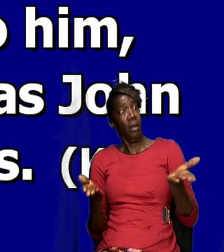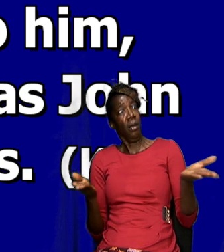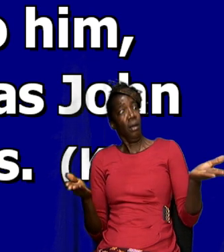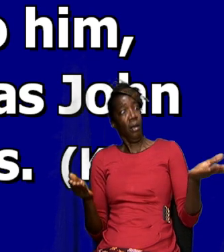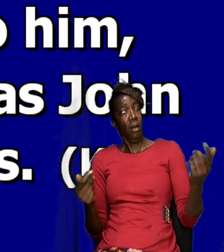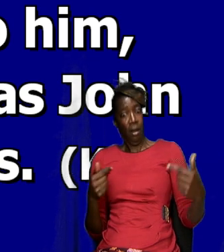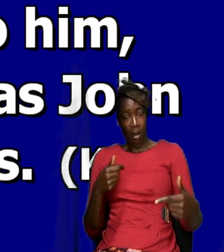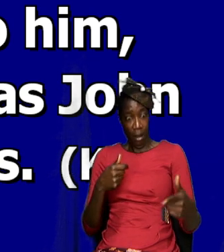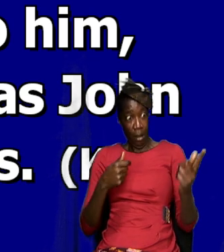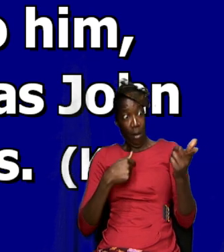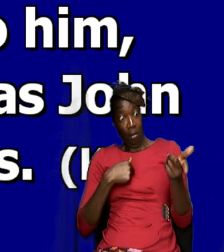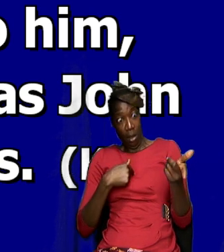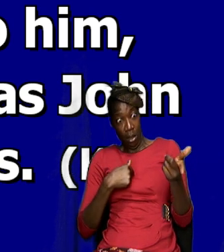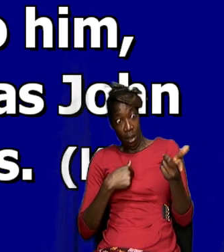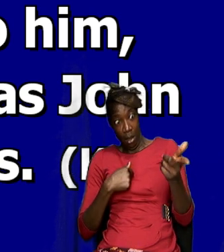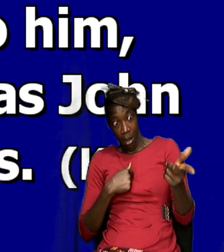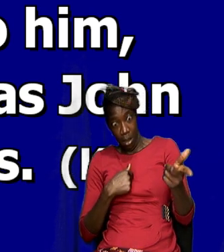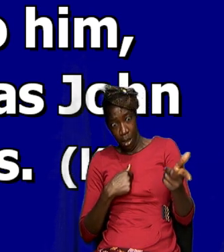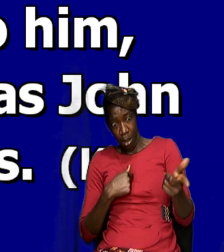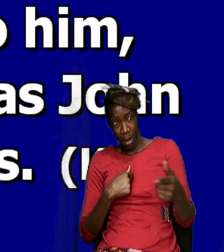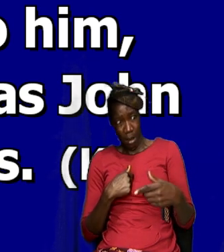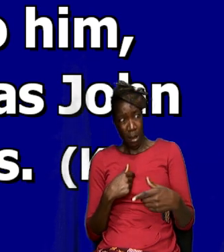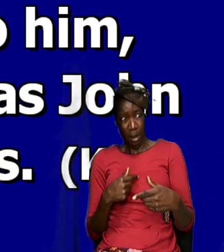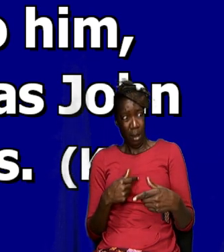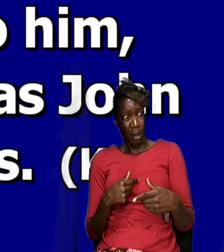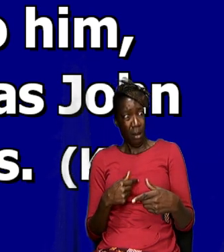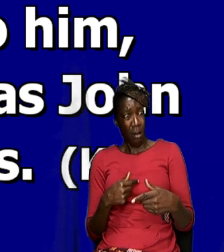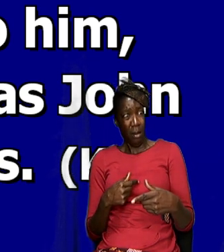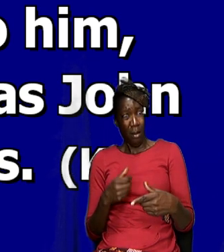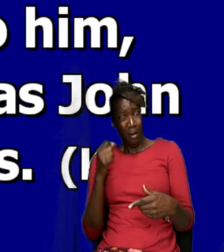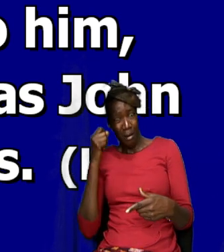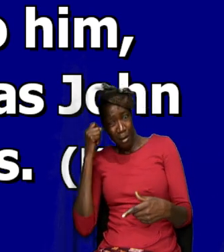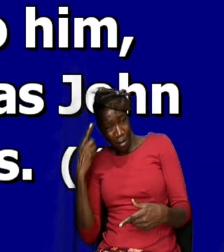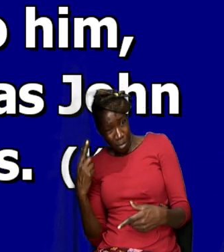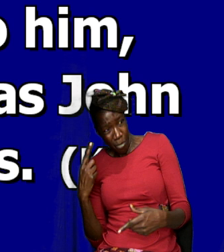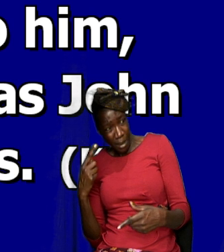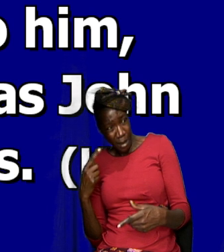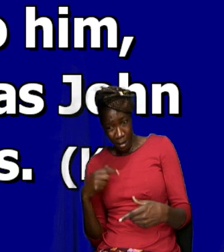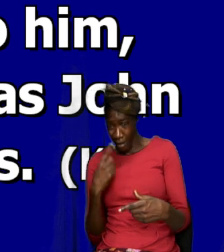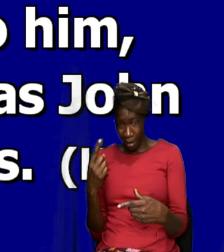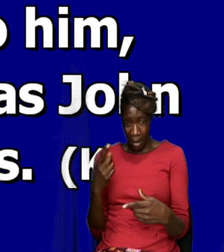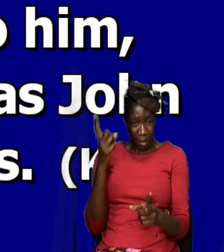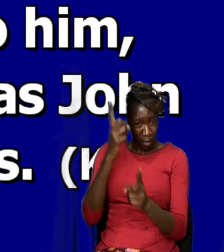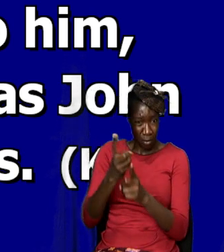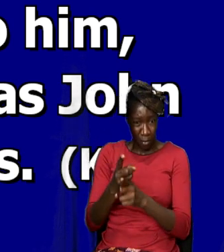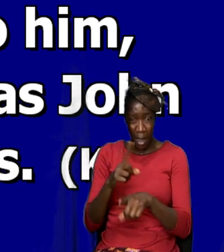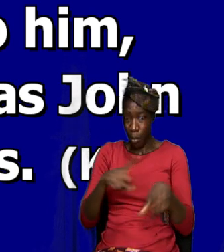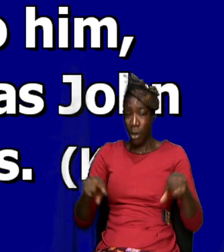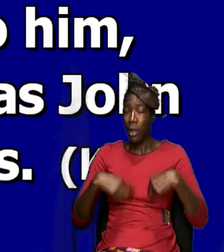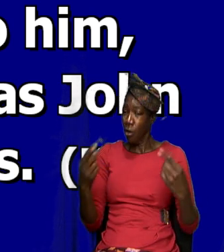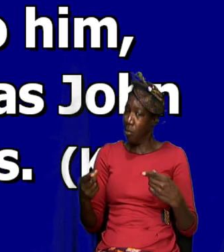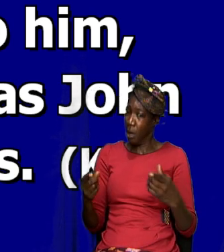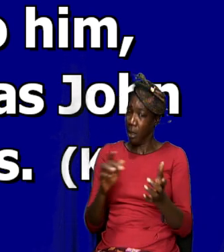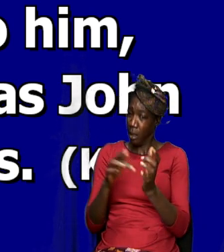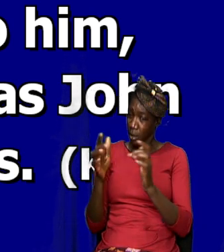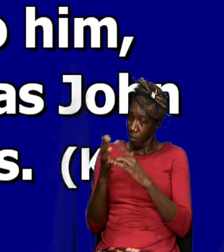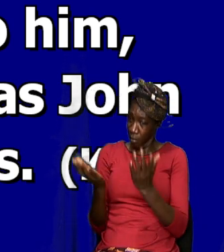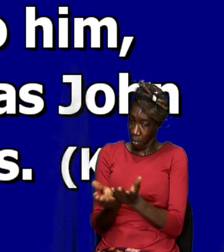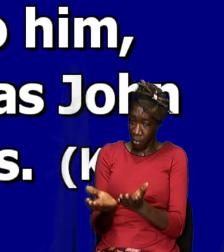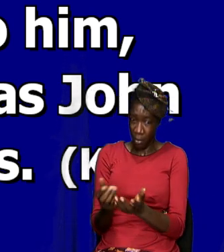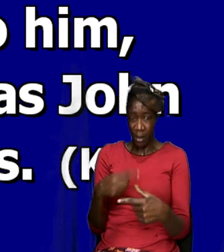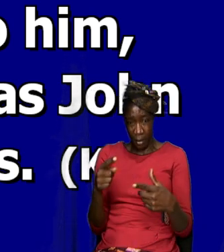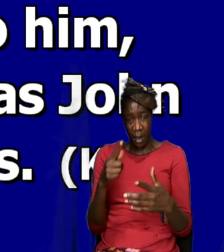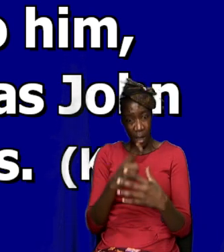a few seconds I was like well she cannot write but then I went back to the scripture and I said but what did Jesus said when he